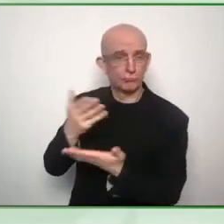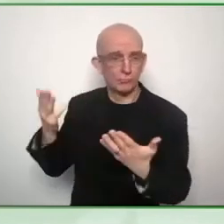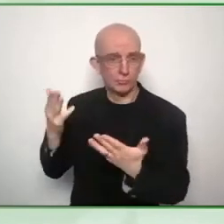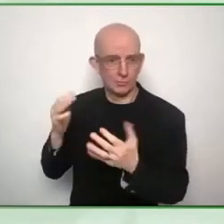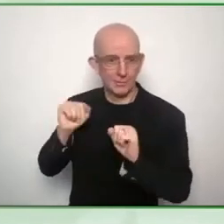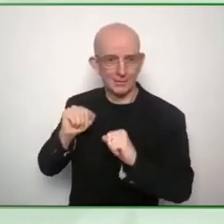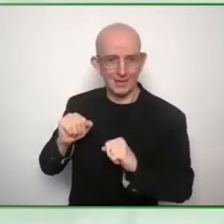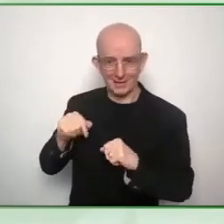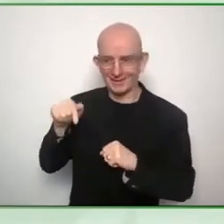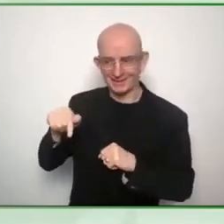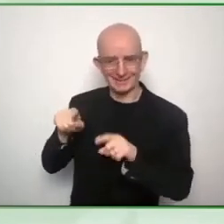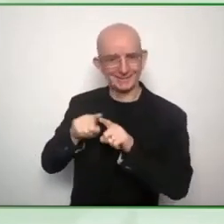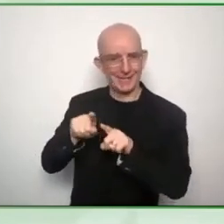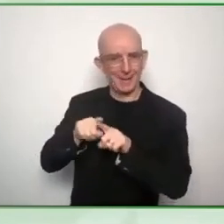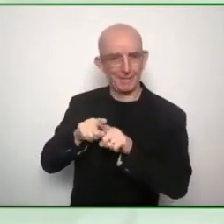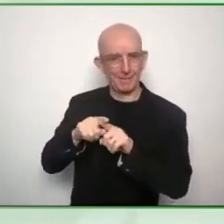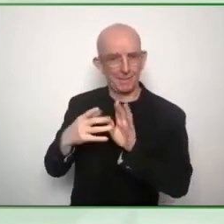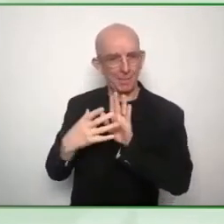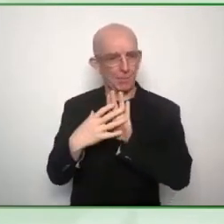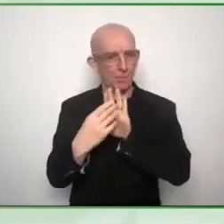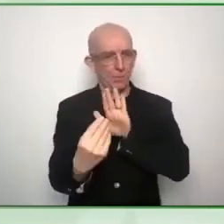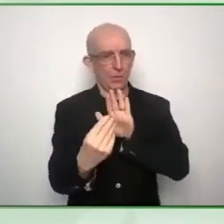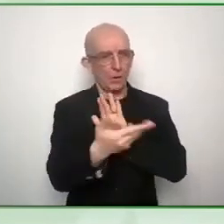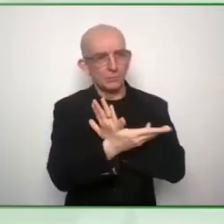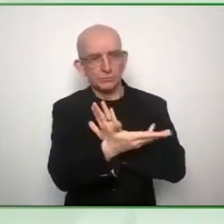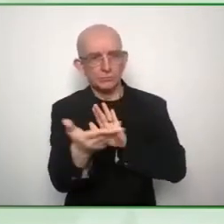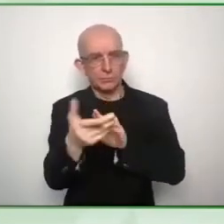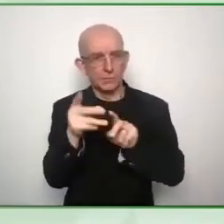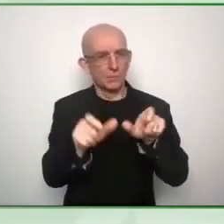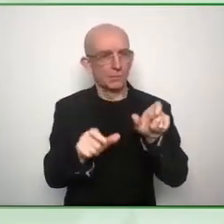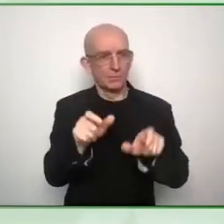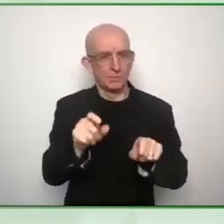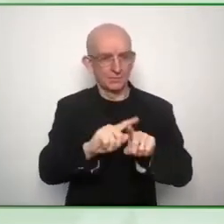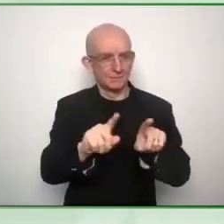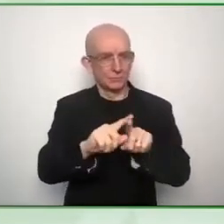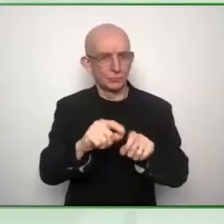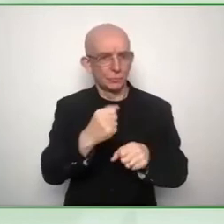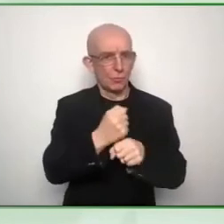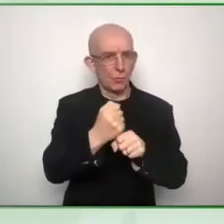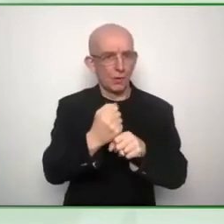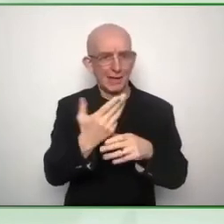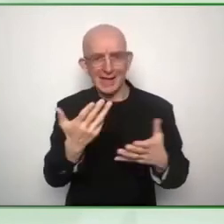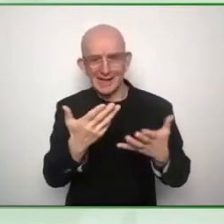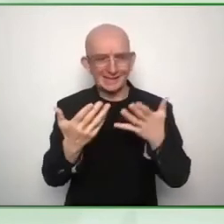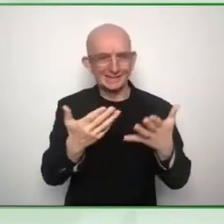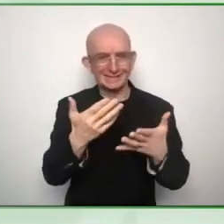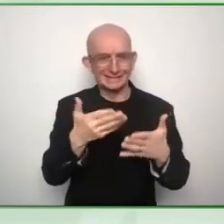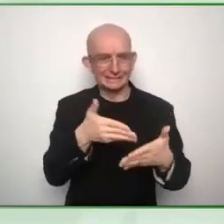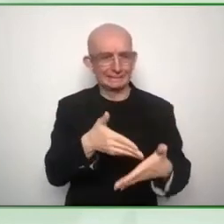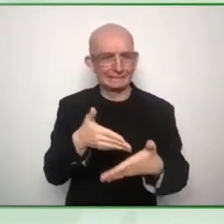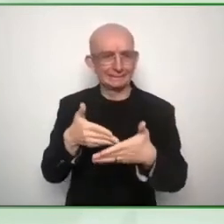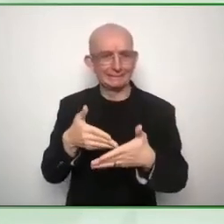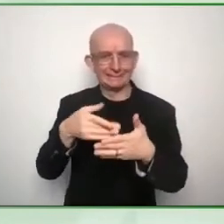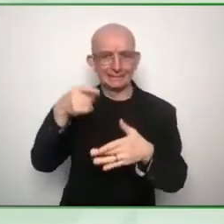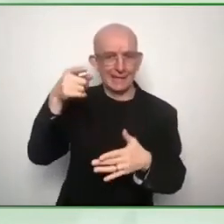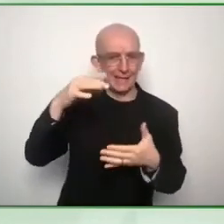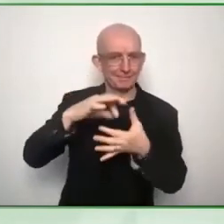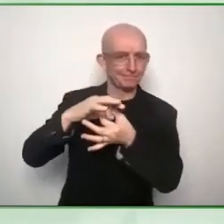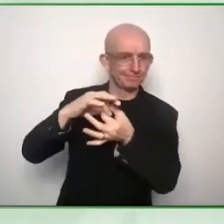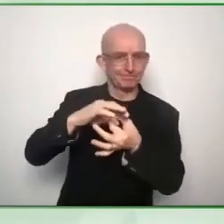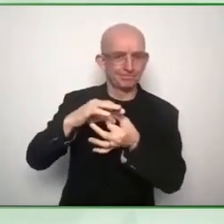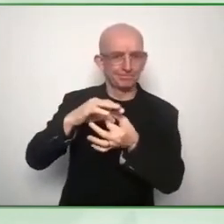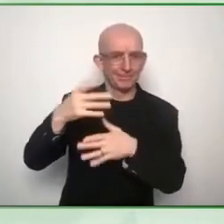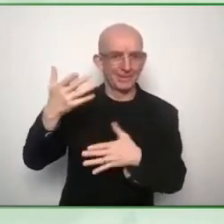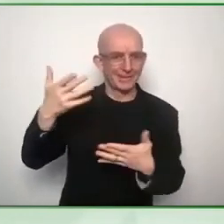we had um i know ever spoke the other night at the zero project opening um to have that level of support really